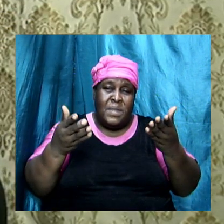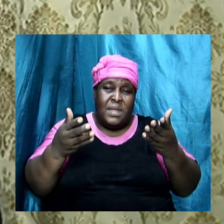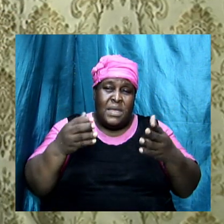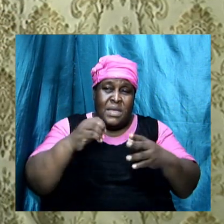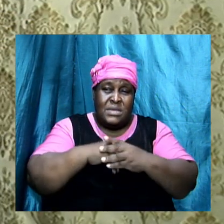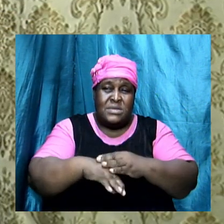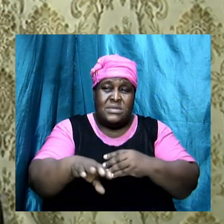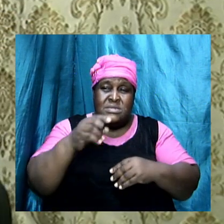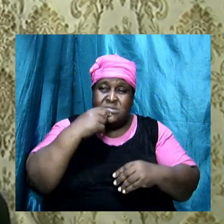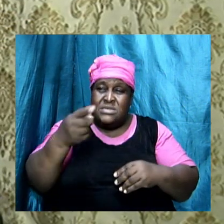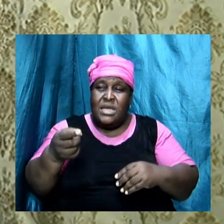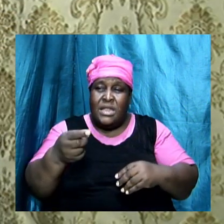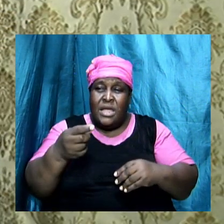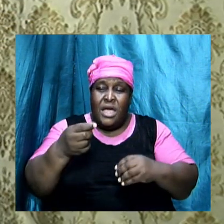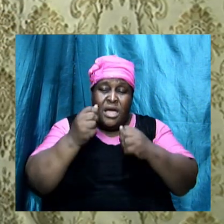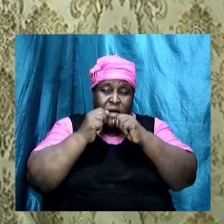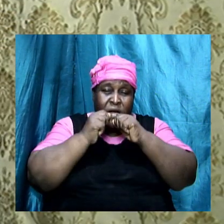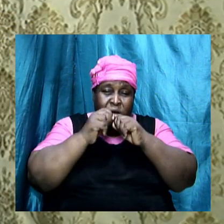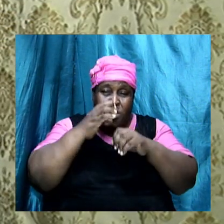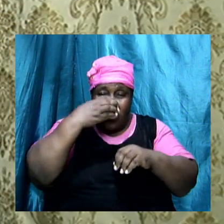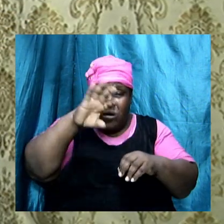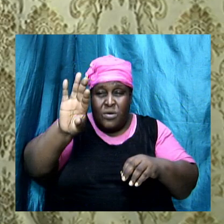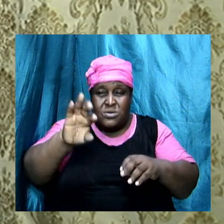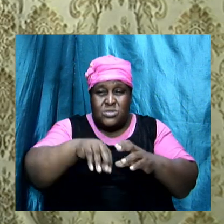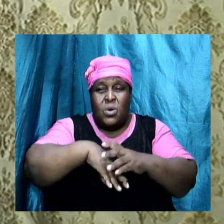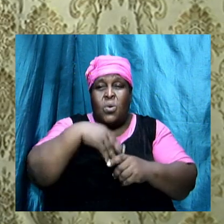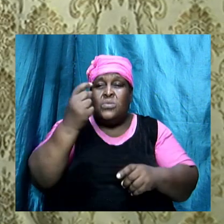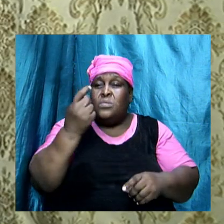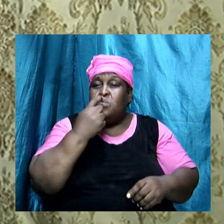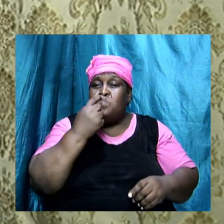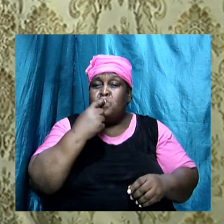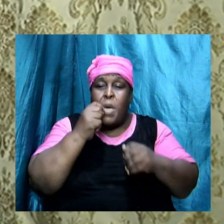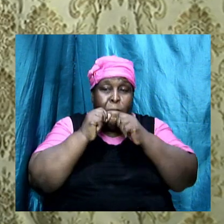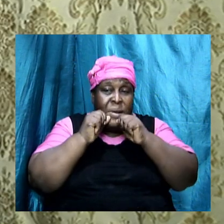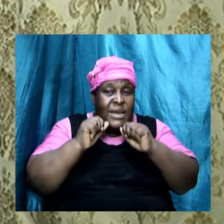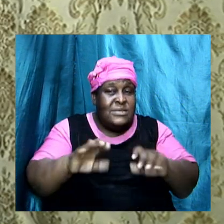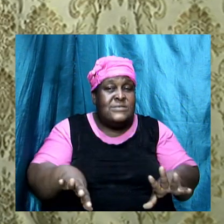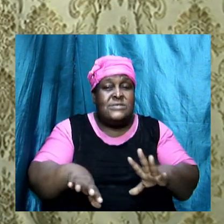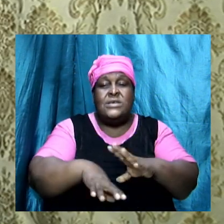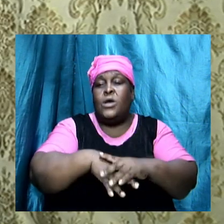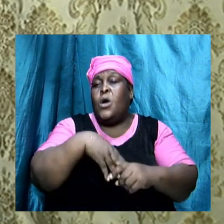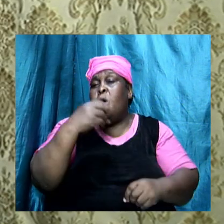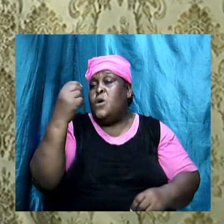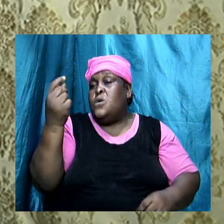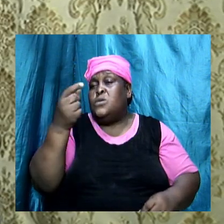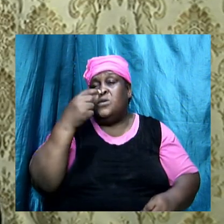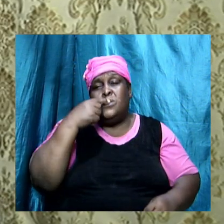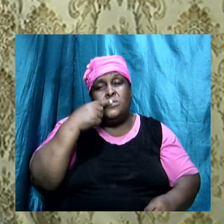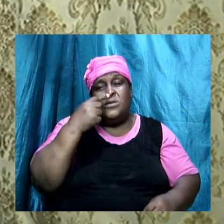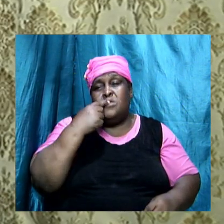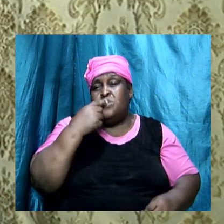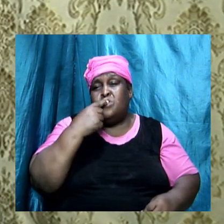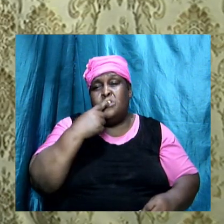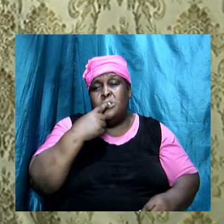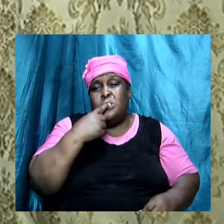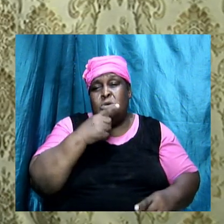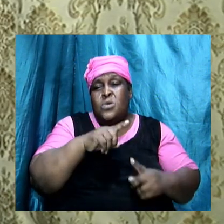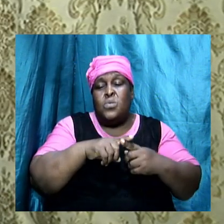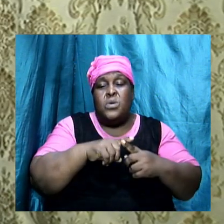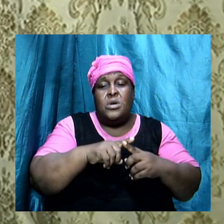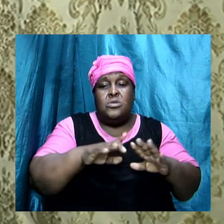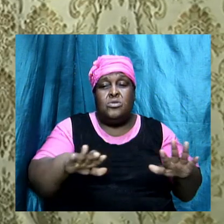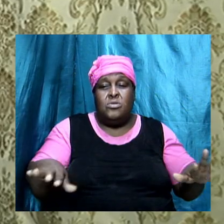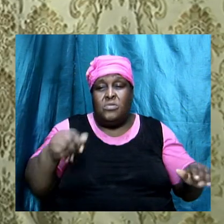curse, come out of his mouth. Blessing came out of his mouth. And when you're a child of God, you are blessed. And we said that